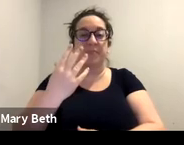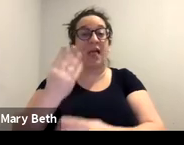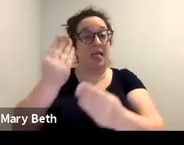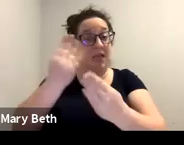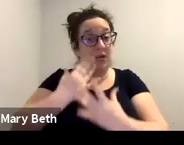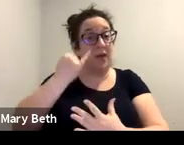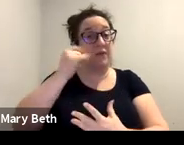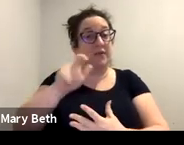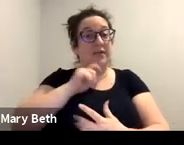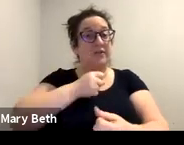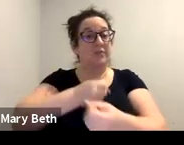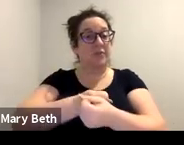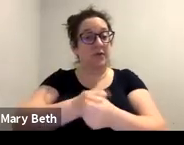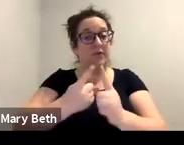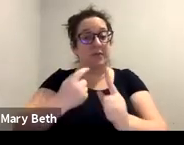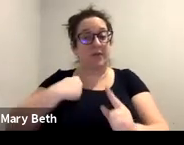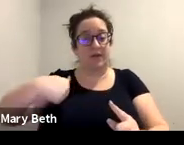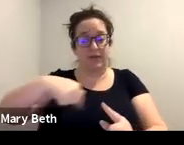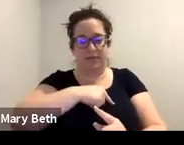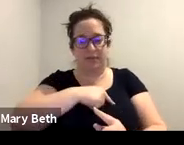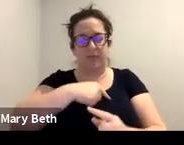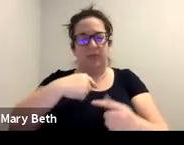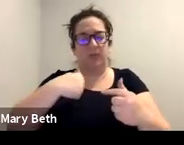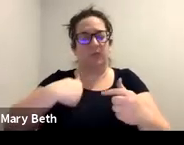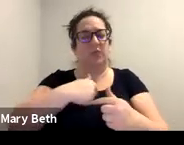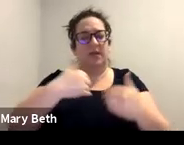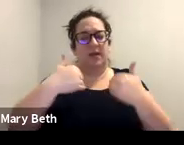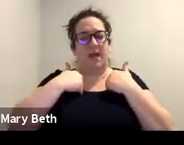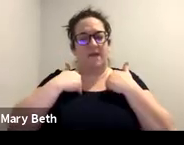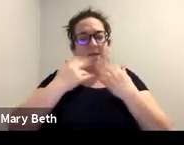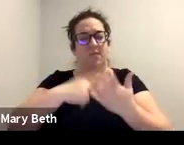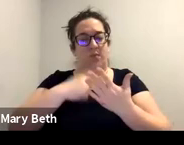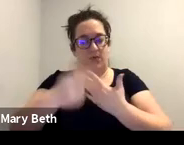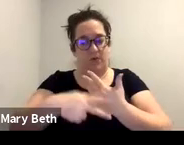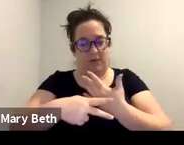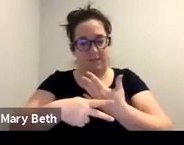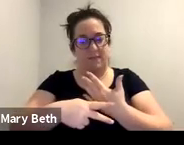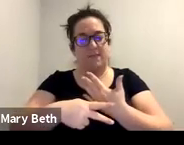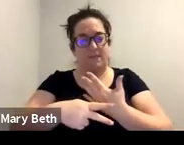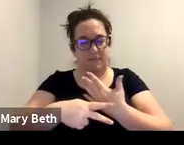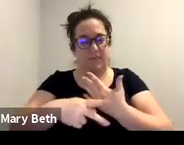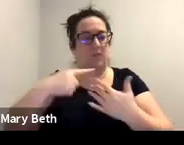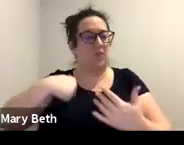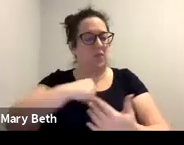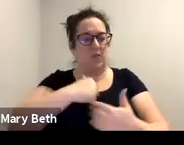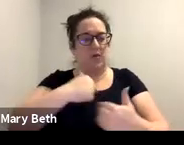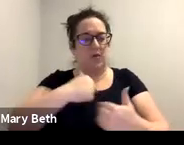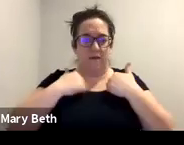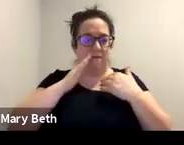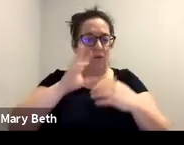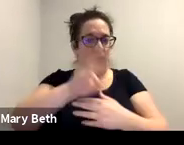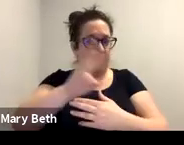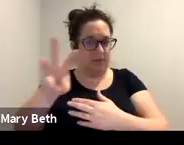is, uh, information about our program. Um, you can find our website, find us on our website. Um,